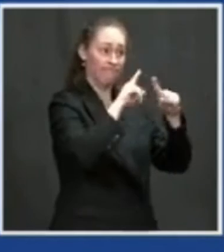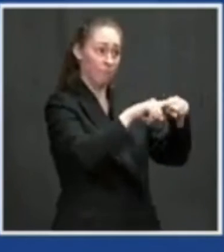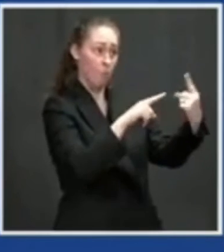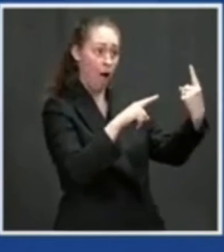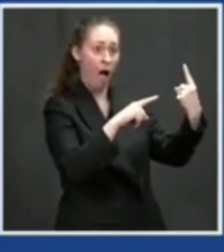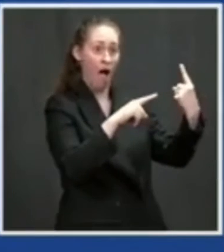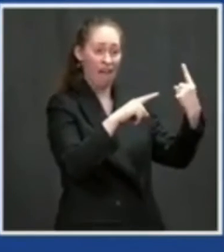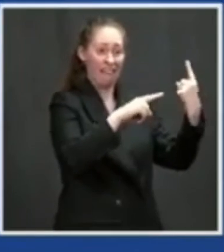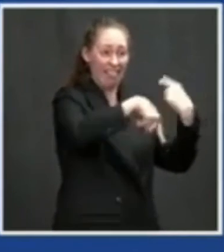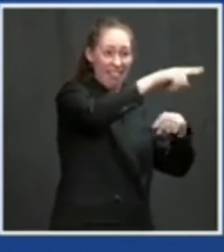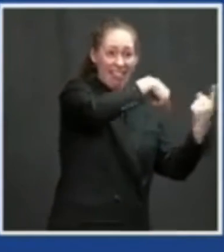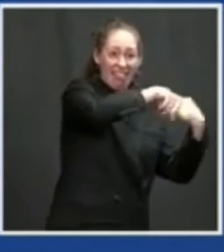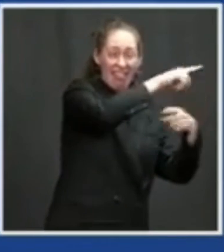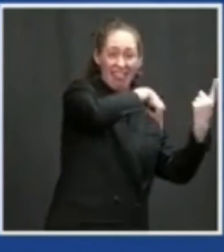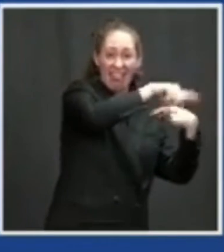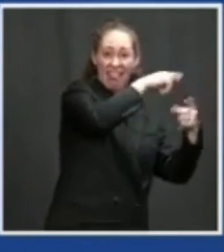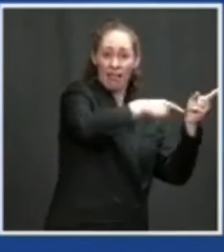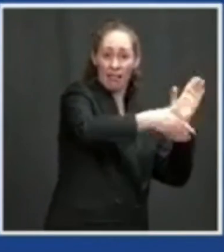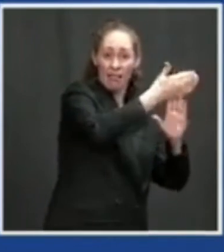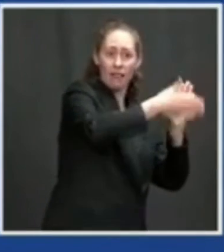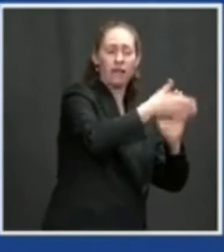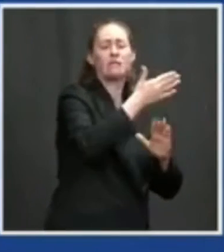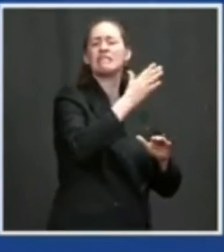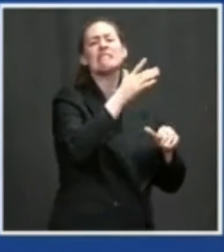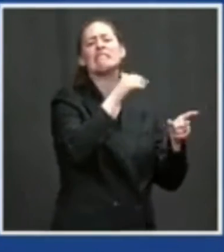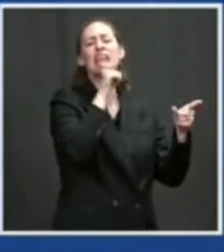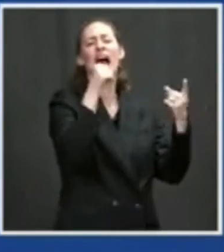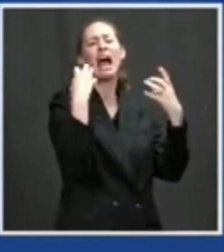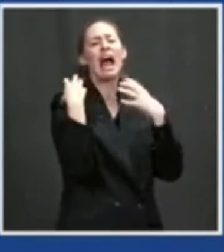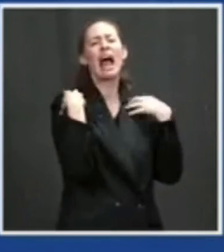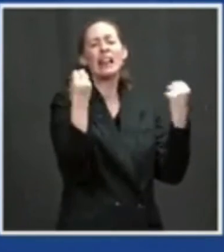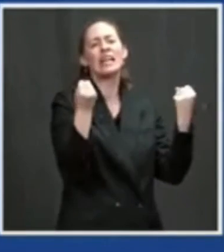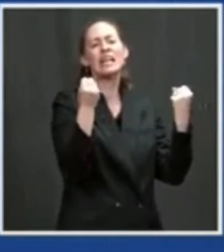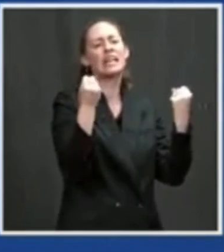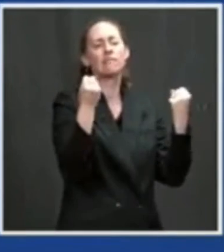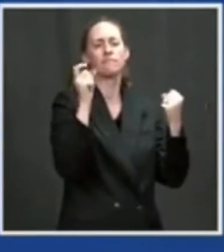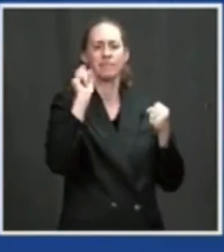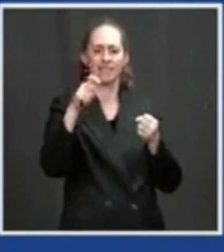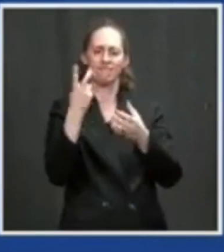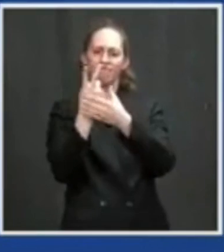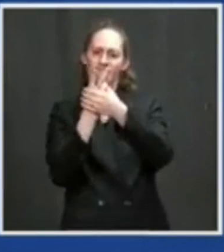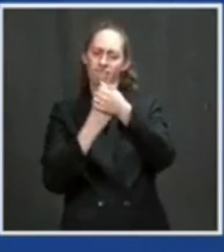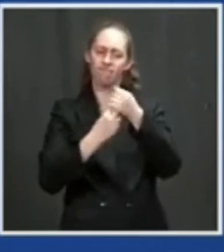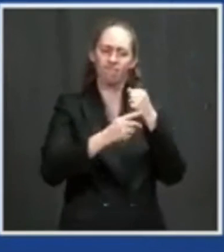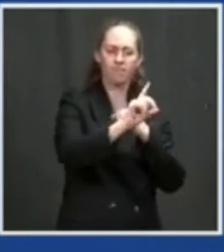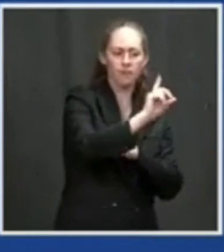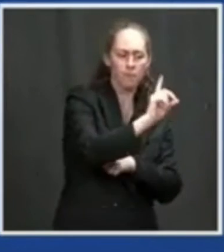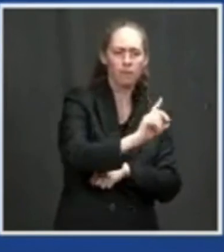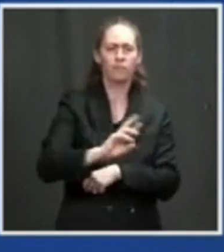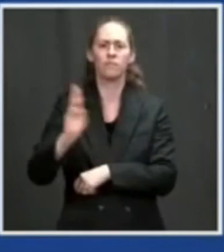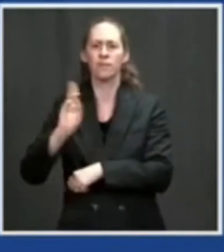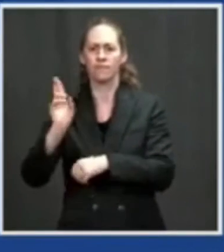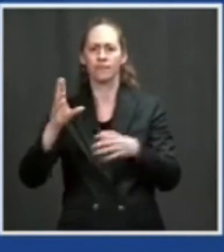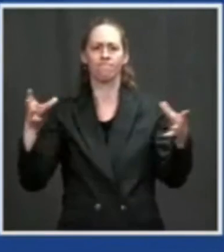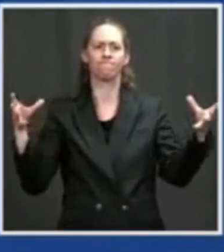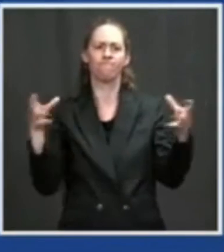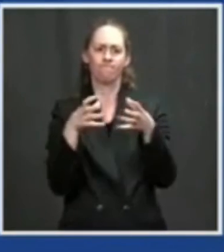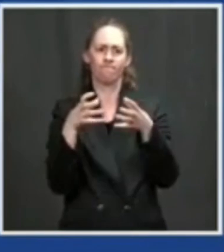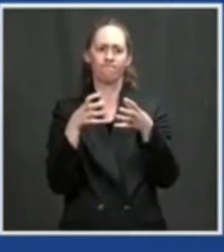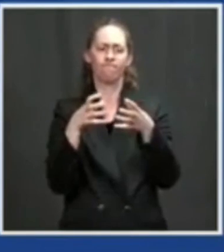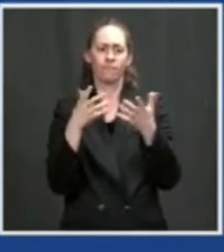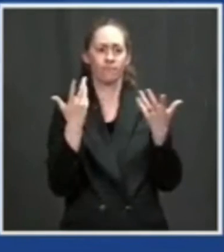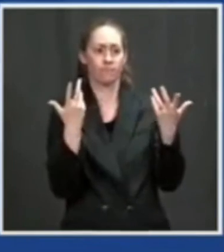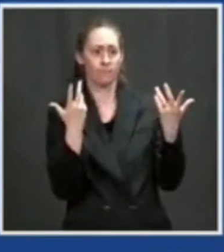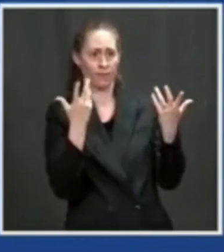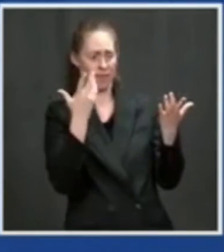And I think the Republicans are further away from trying to figure out who they are and what they stand for